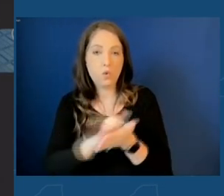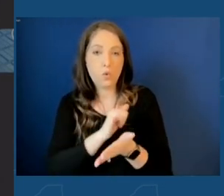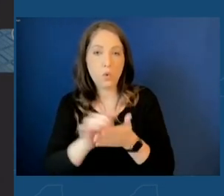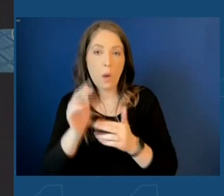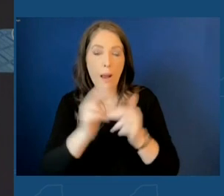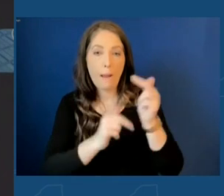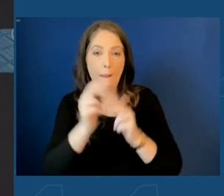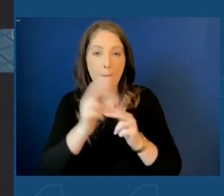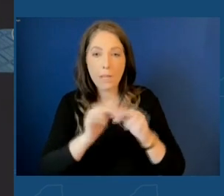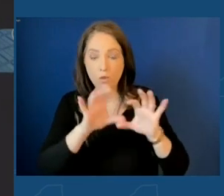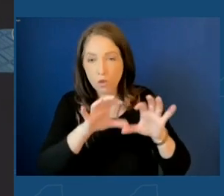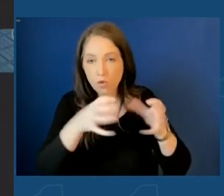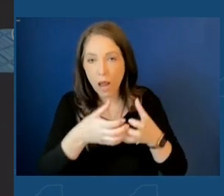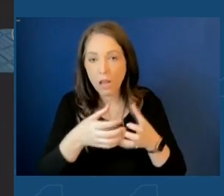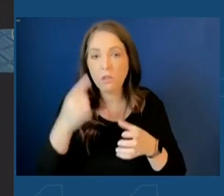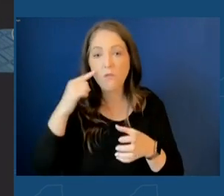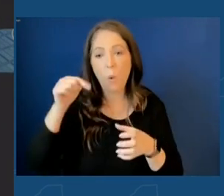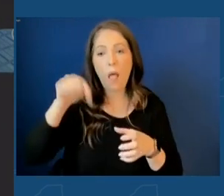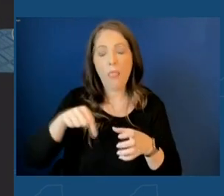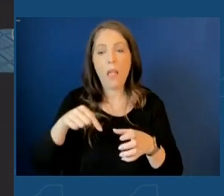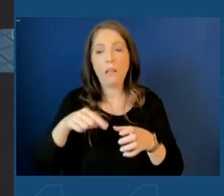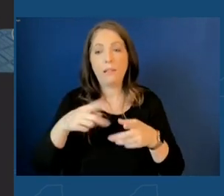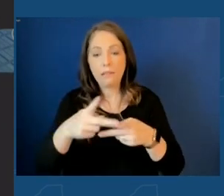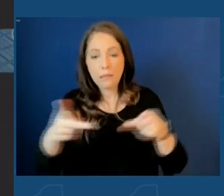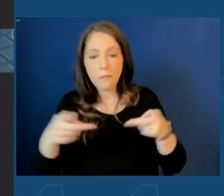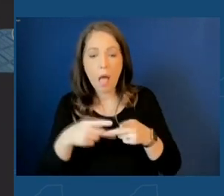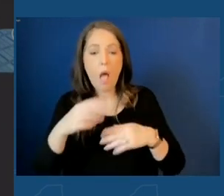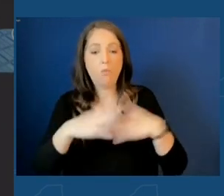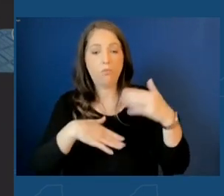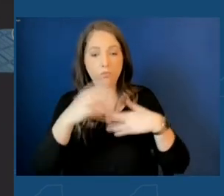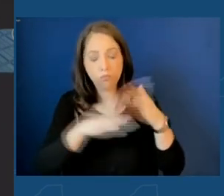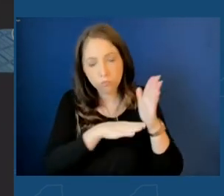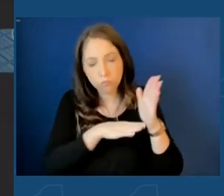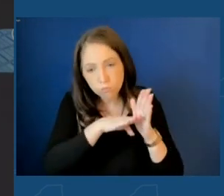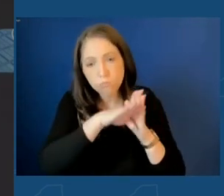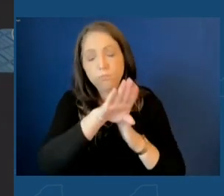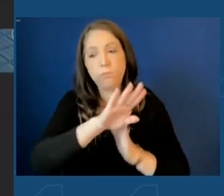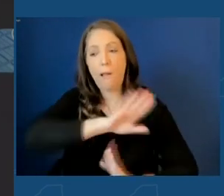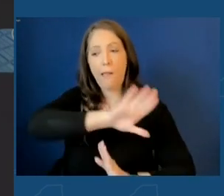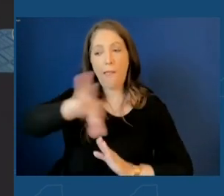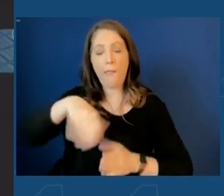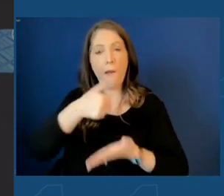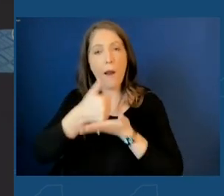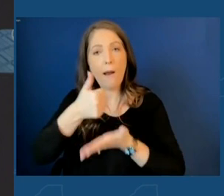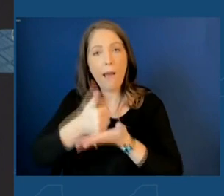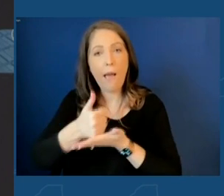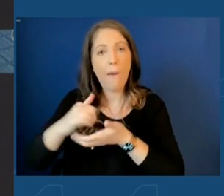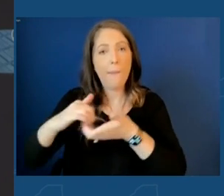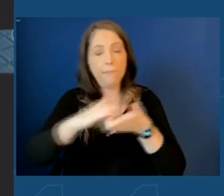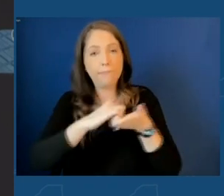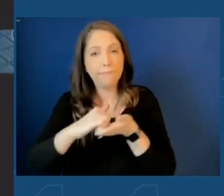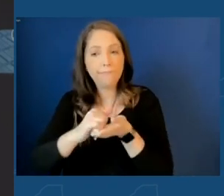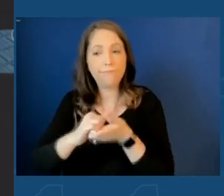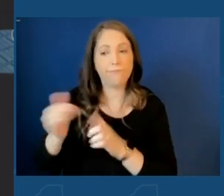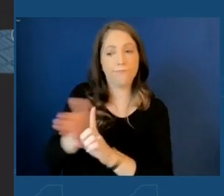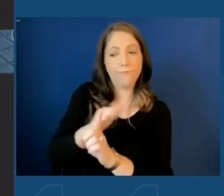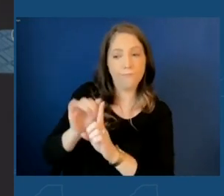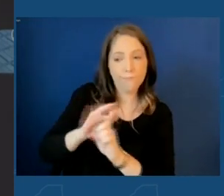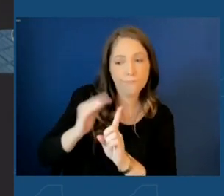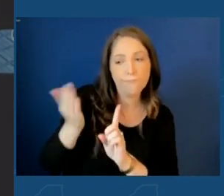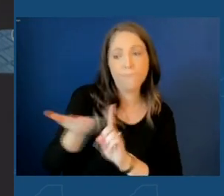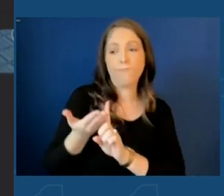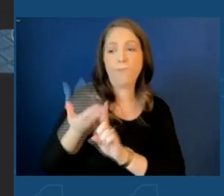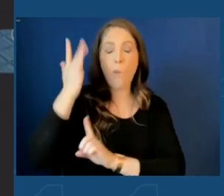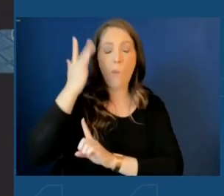up this region over decades and for their help in cooperating and persuading why central New York was such a great place